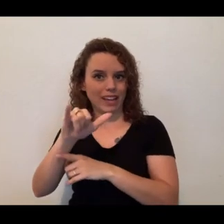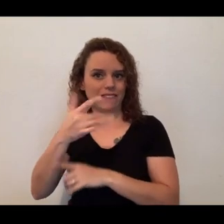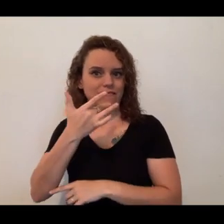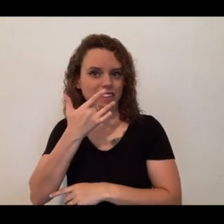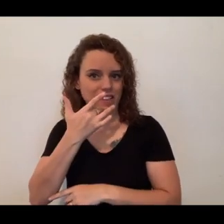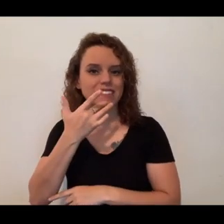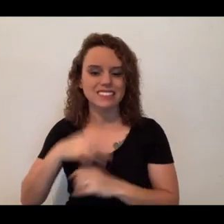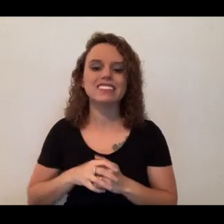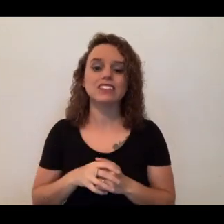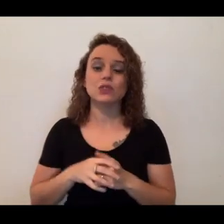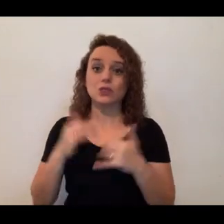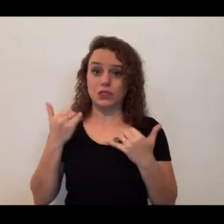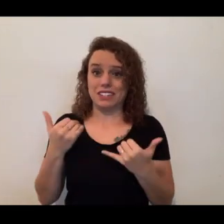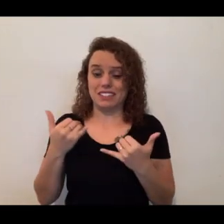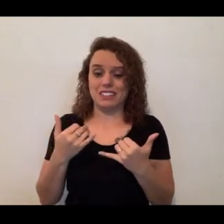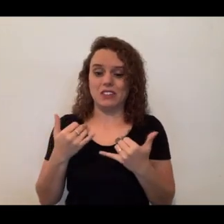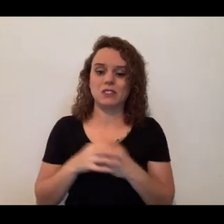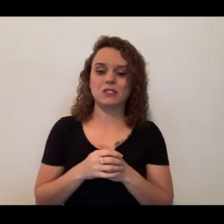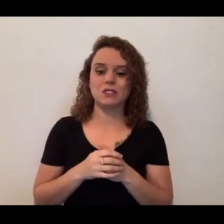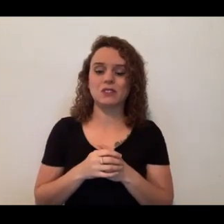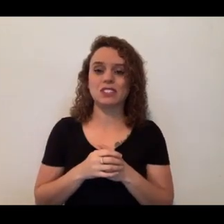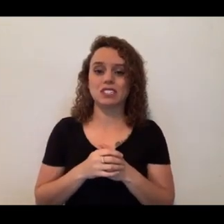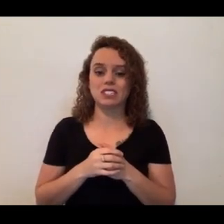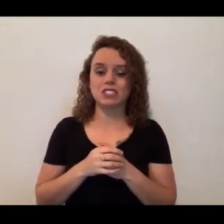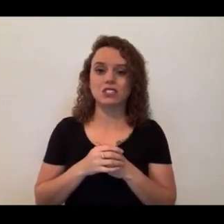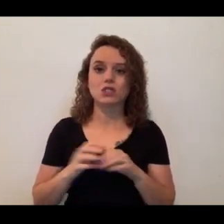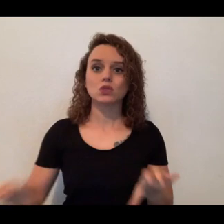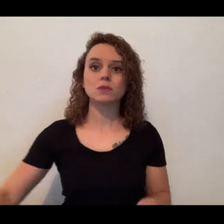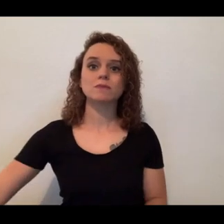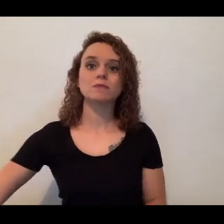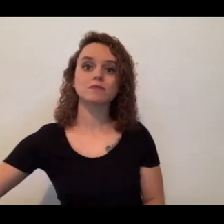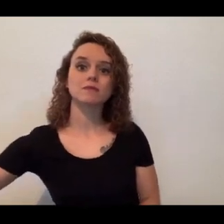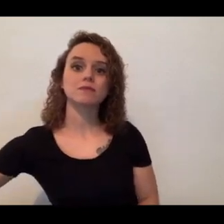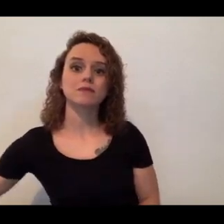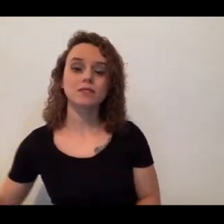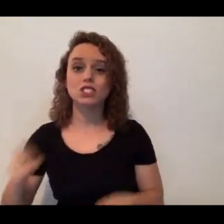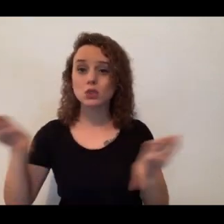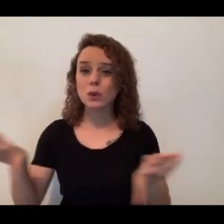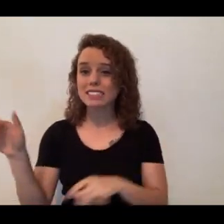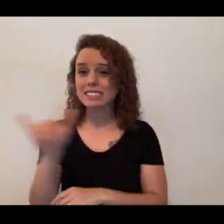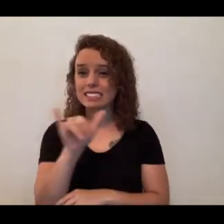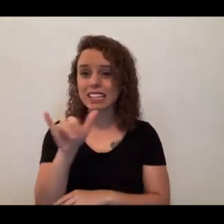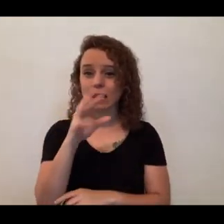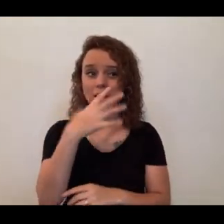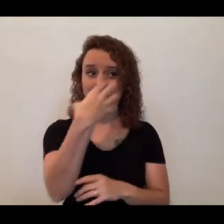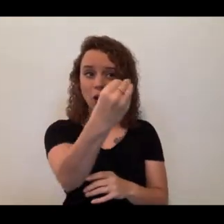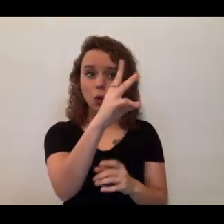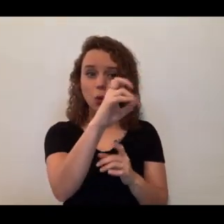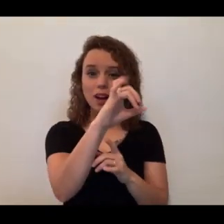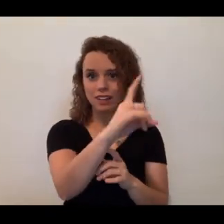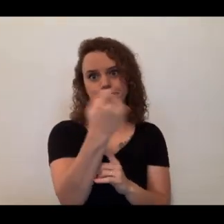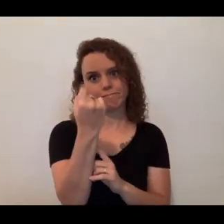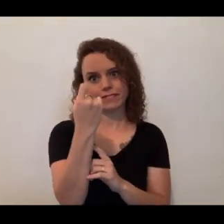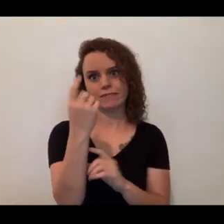similar to what she would have to do in the wild. Now, there's not little suet feeders with frozen mice in the wild, of